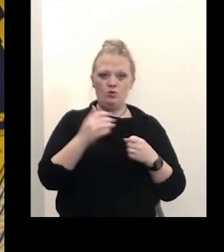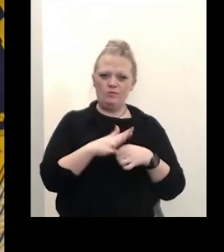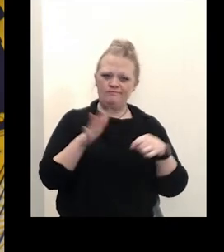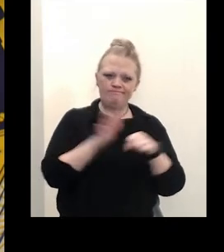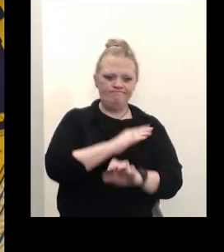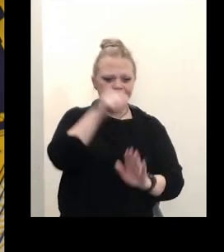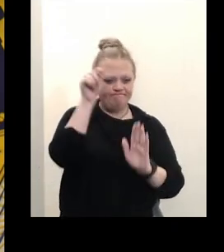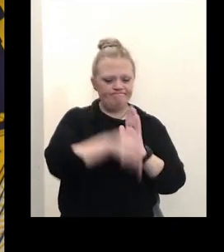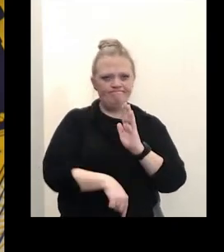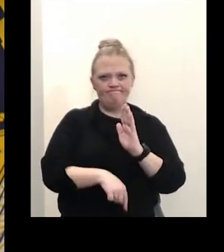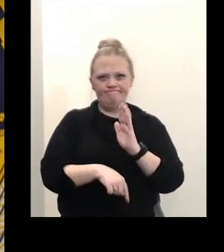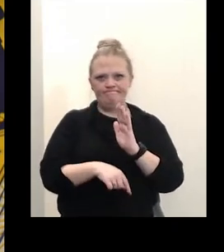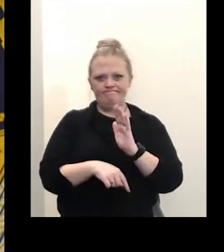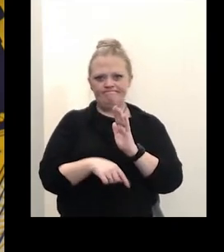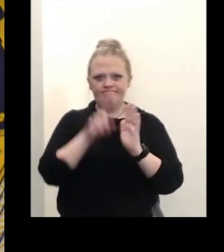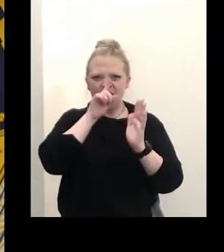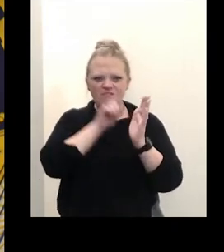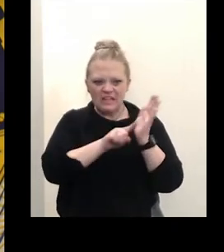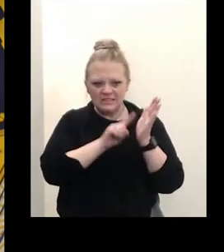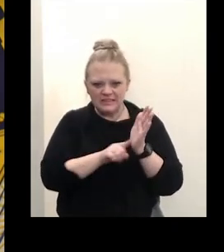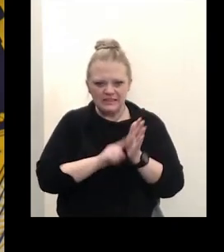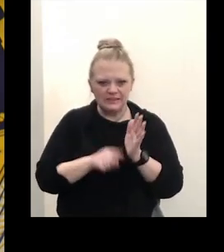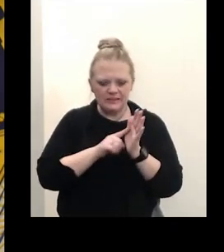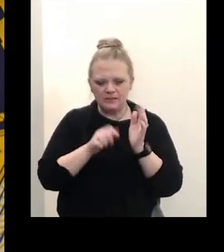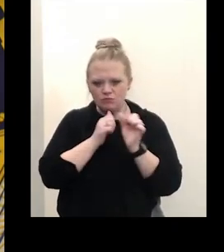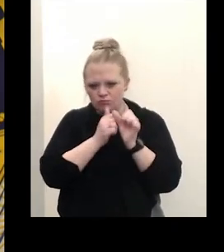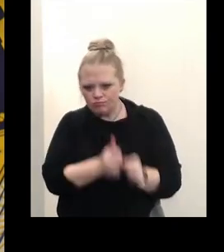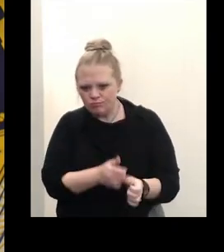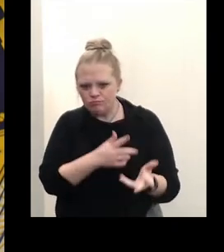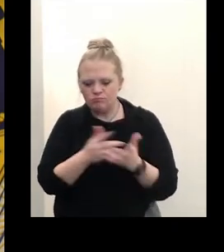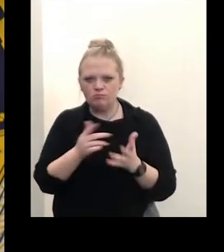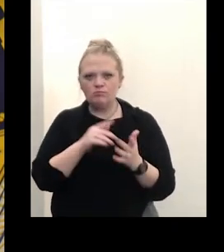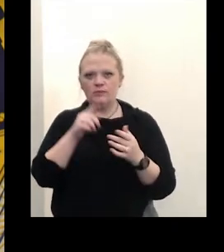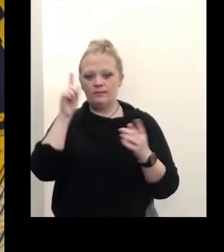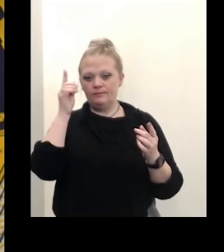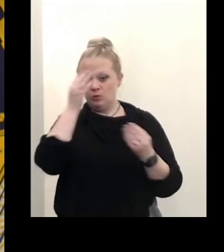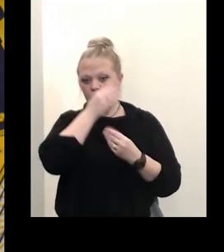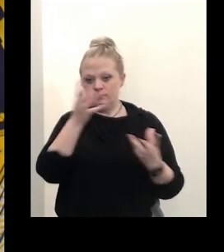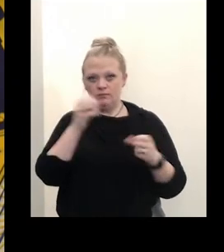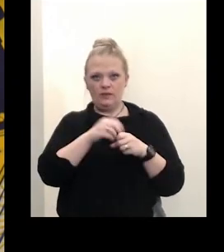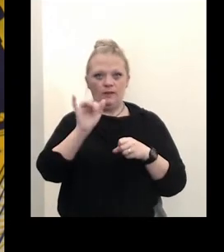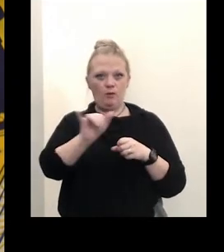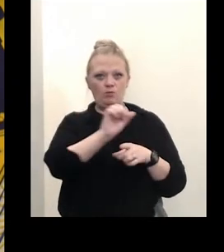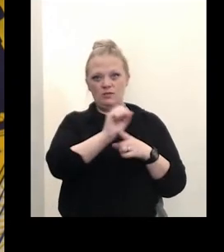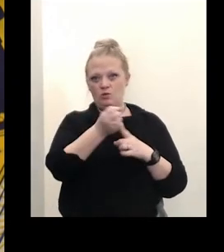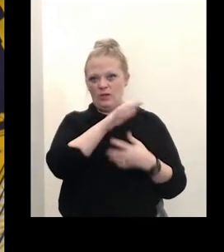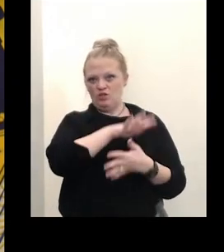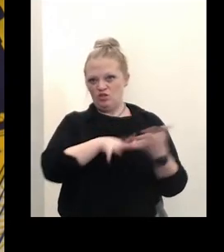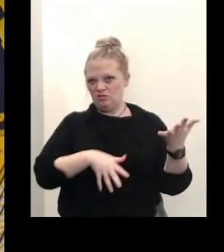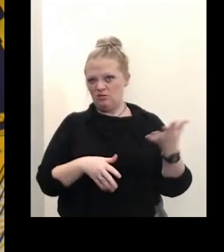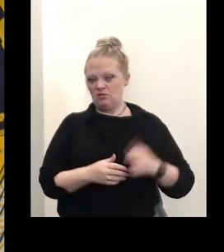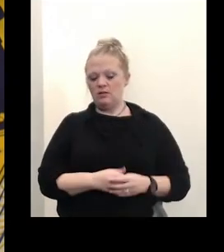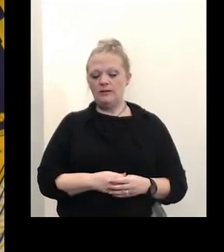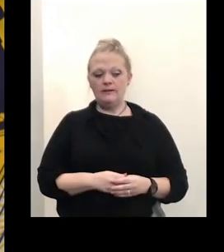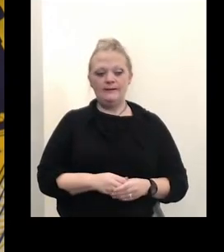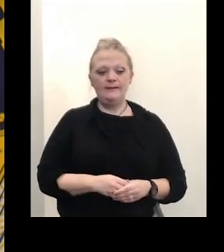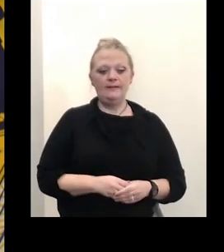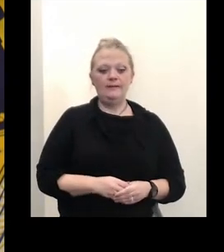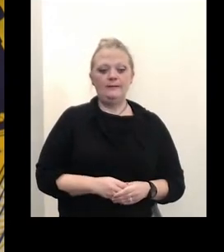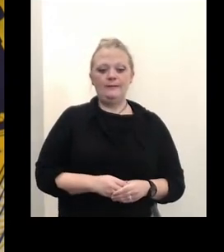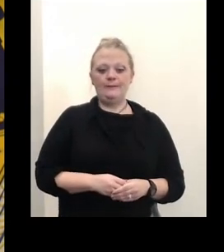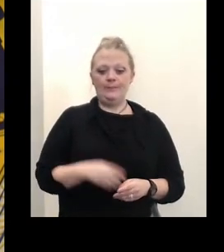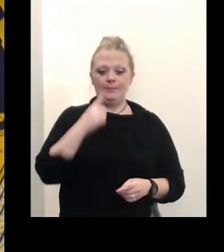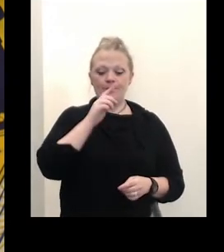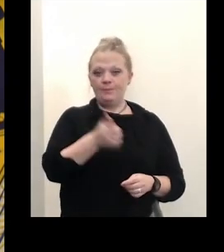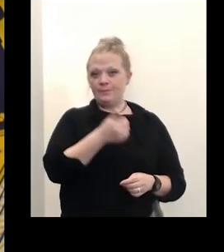contact tracing case investigation contact notifications in those settings so with um just in terms of other close contacts